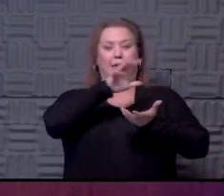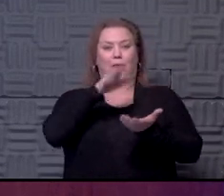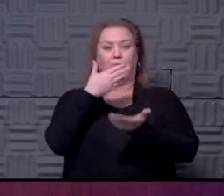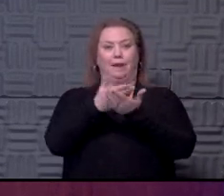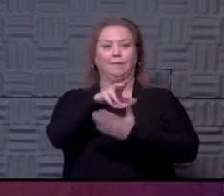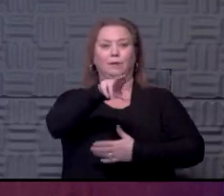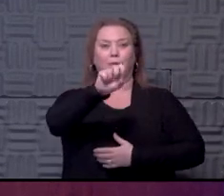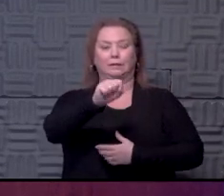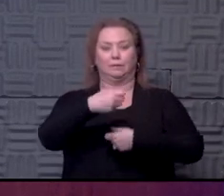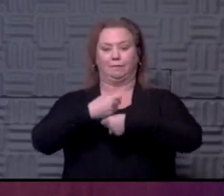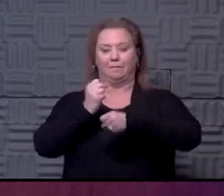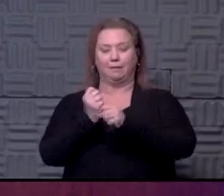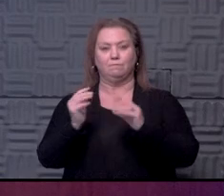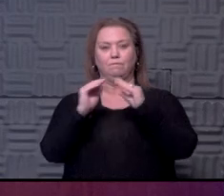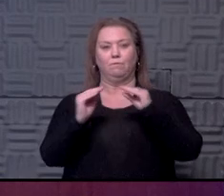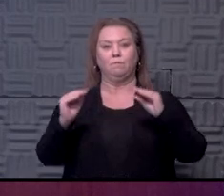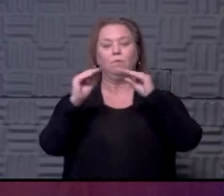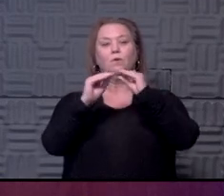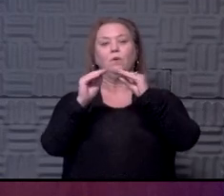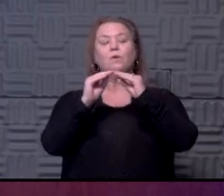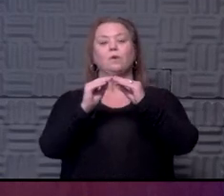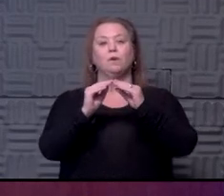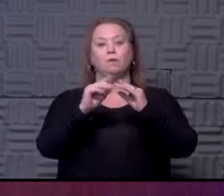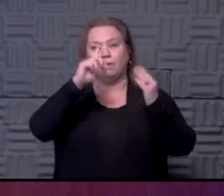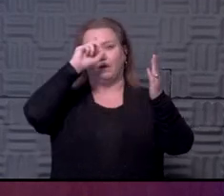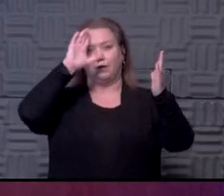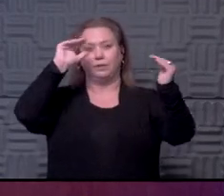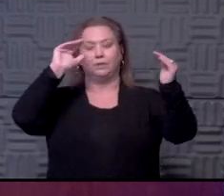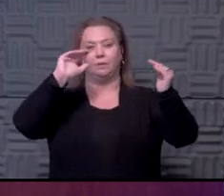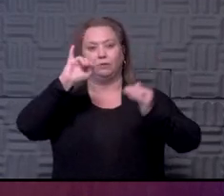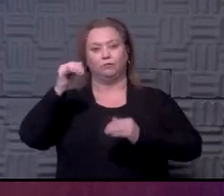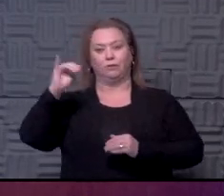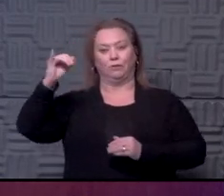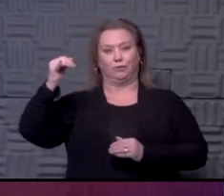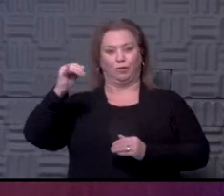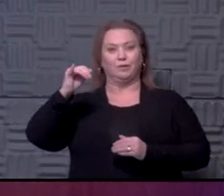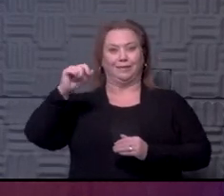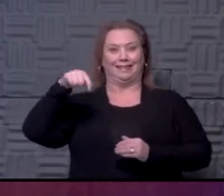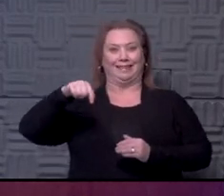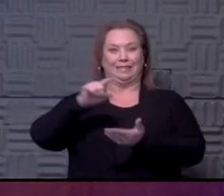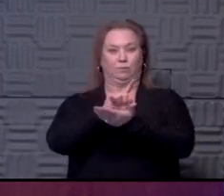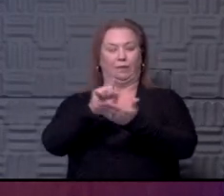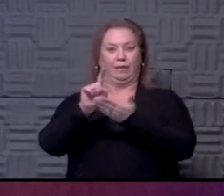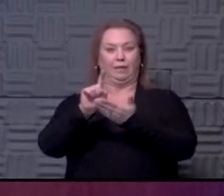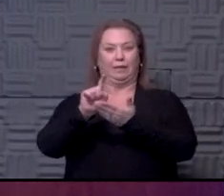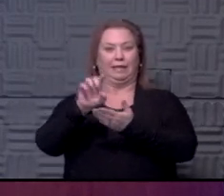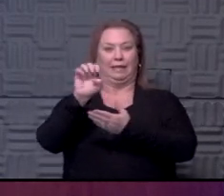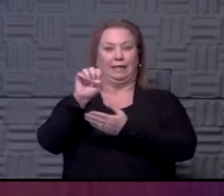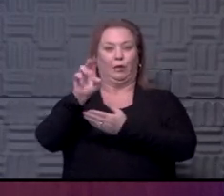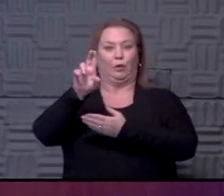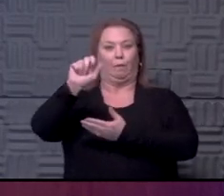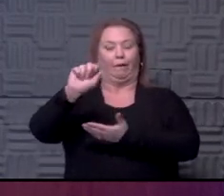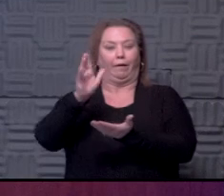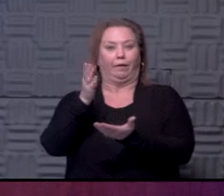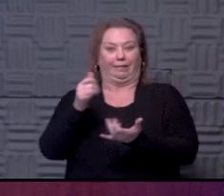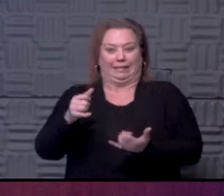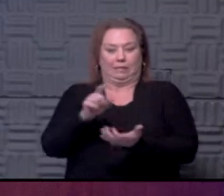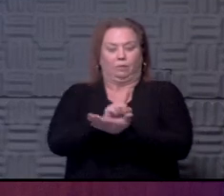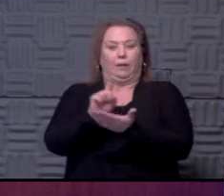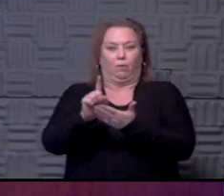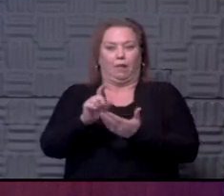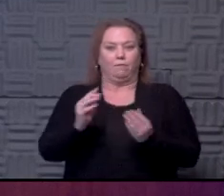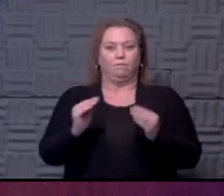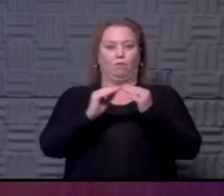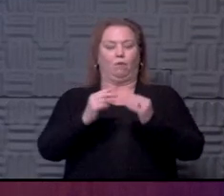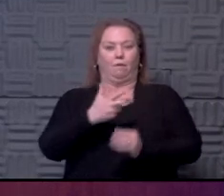manufacturers ramp up, as we at least anticipate getting a Johnson & Johnson EUA this week, that we'll have a better inventory.